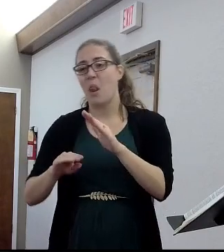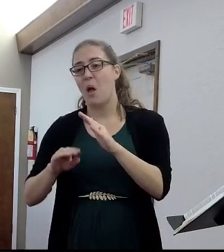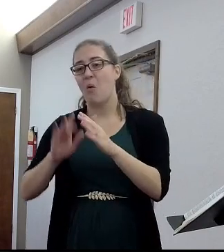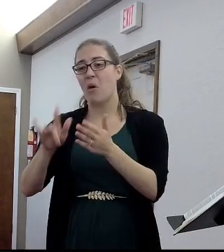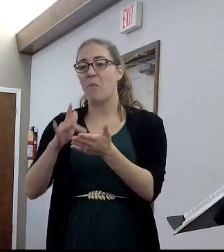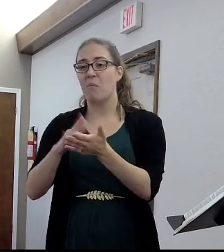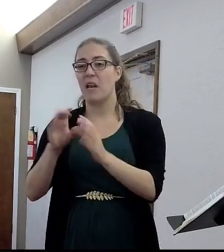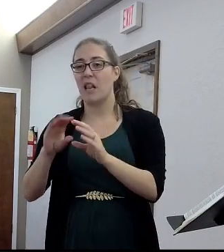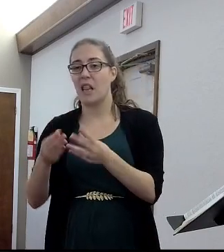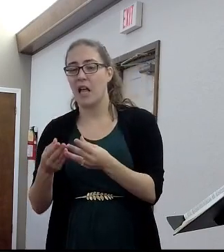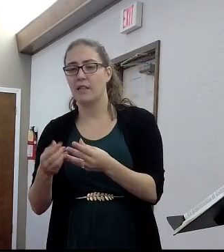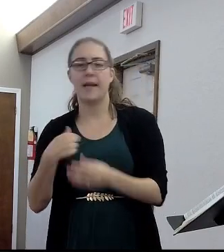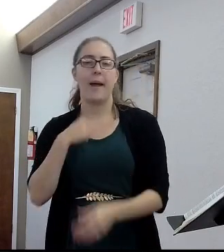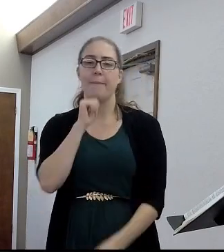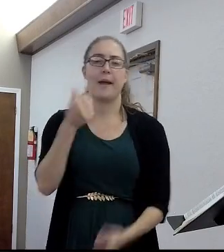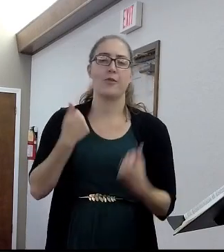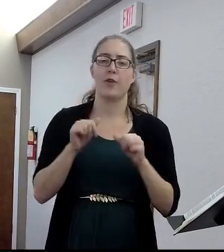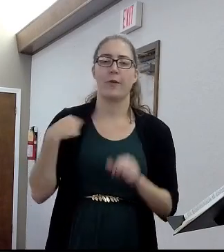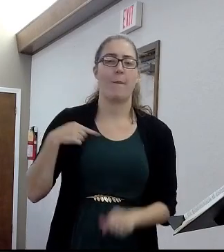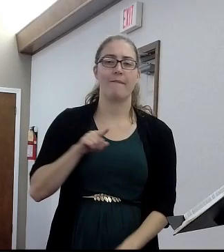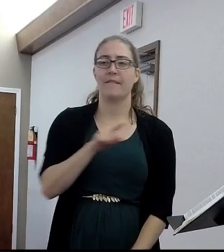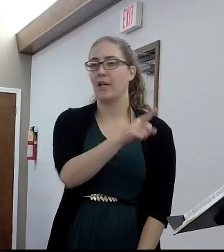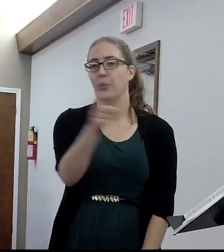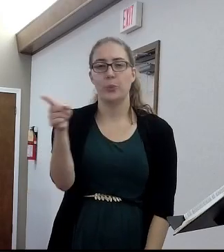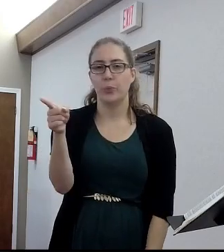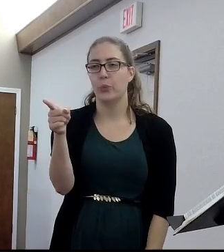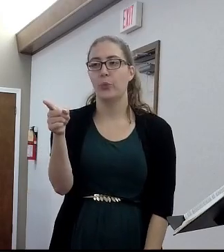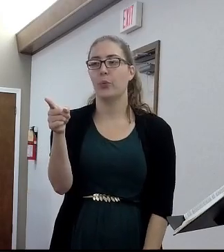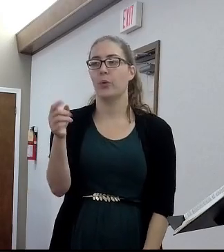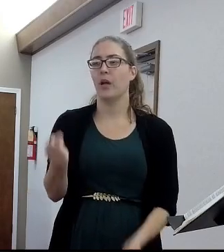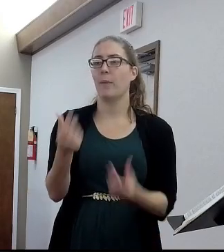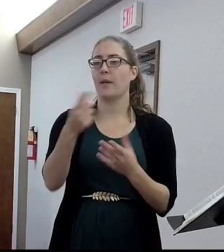I'm not trying to be insulted, that's where we're at, okay. Anybody millionaire?